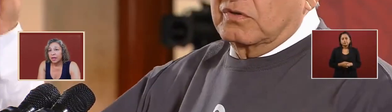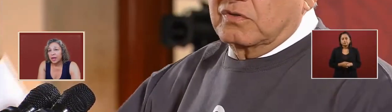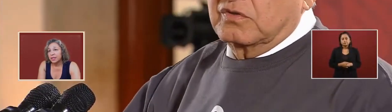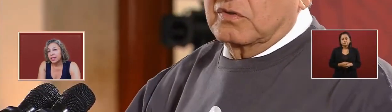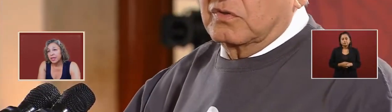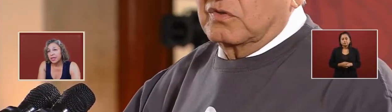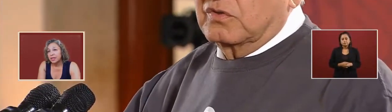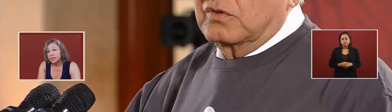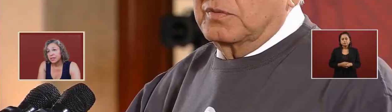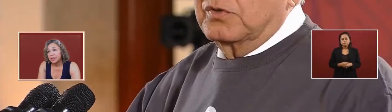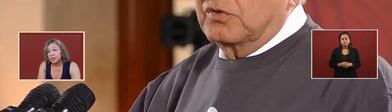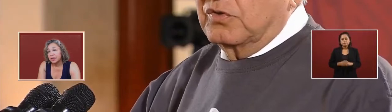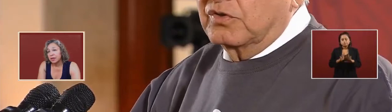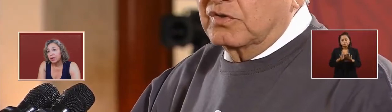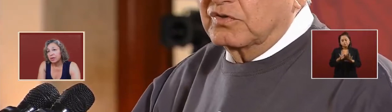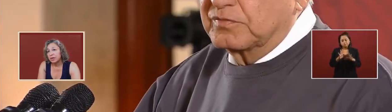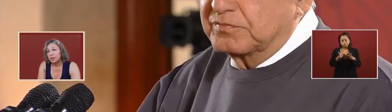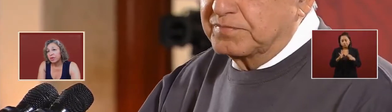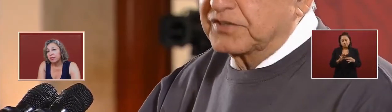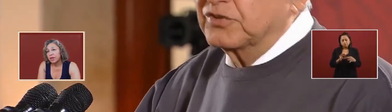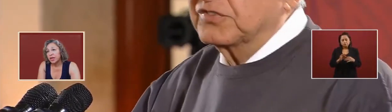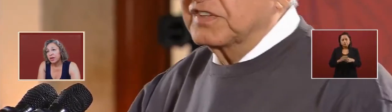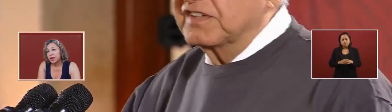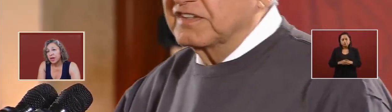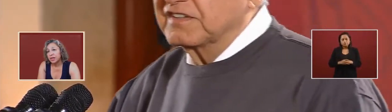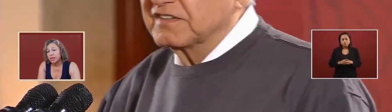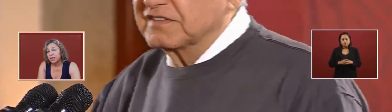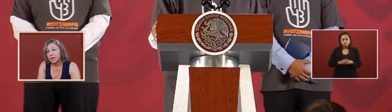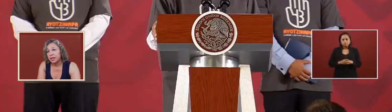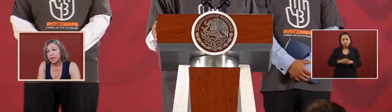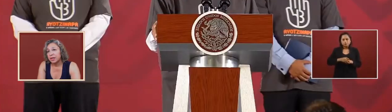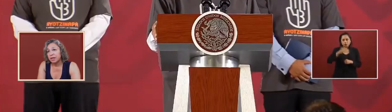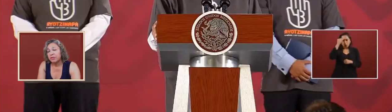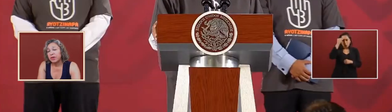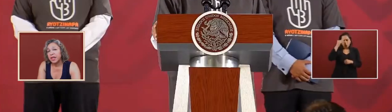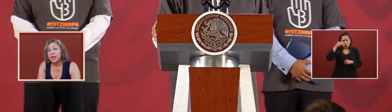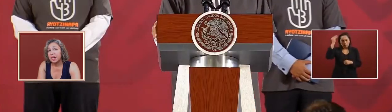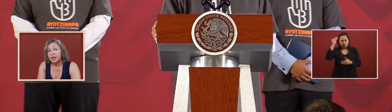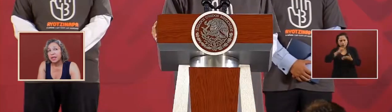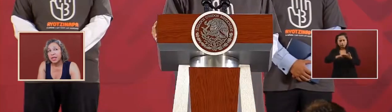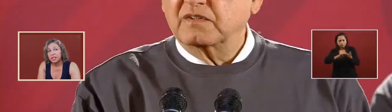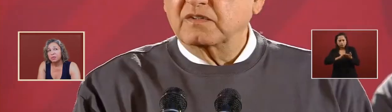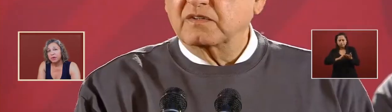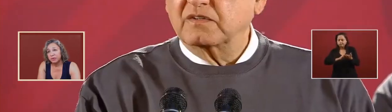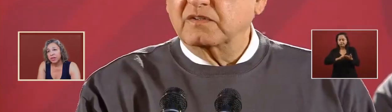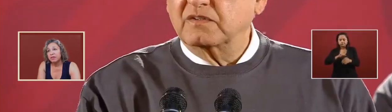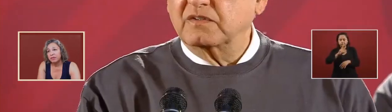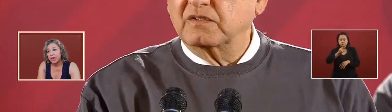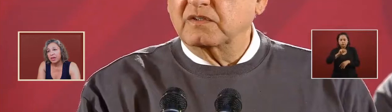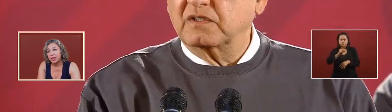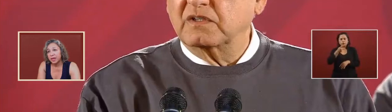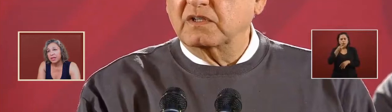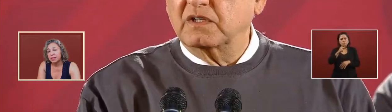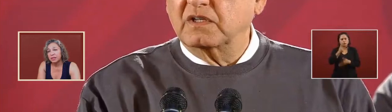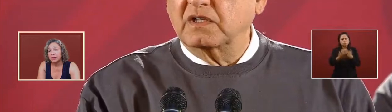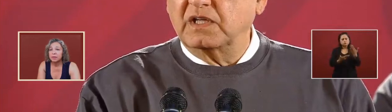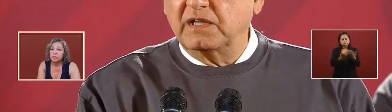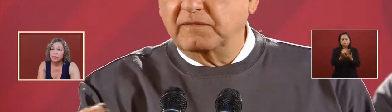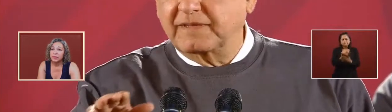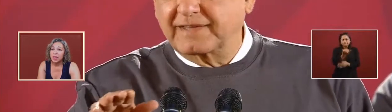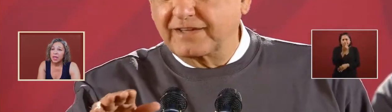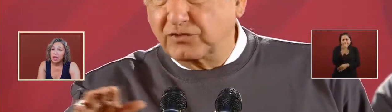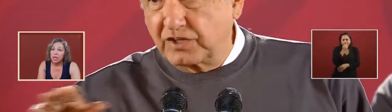i say this or do i forget or not forget not yes but forgive yes yes